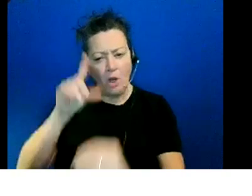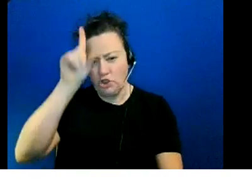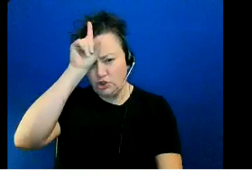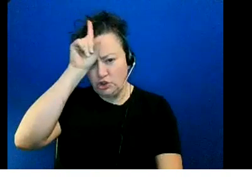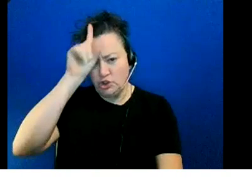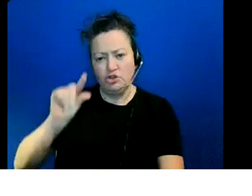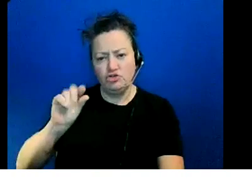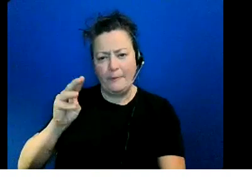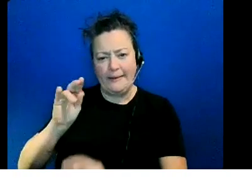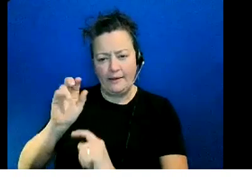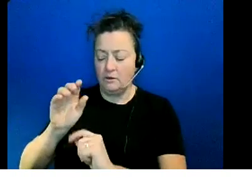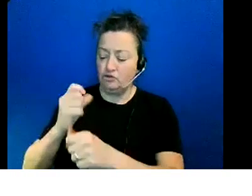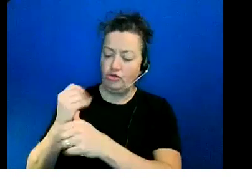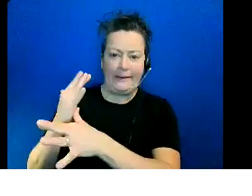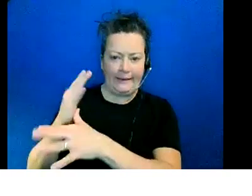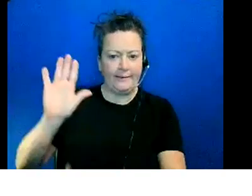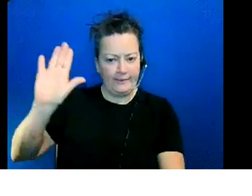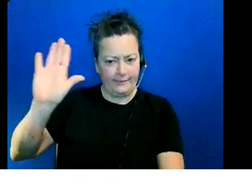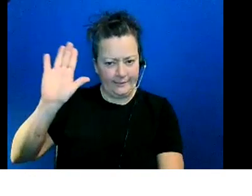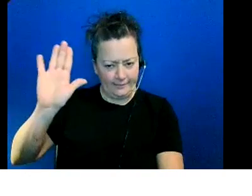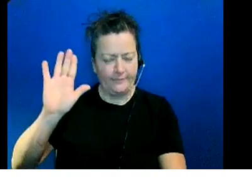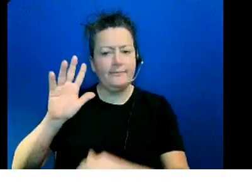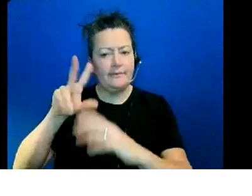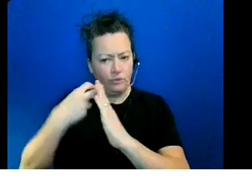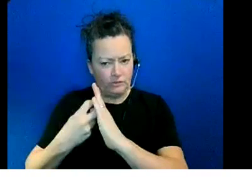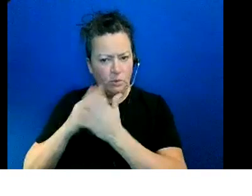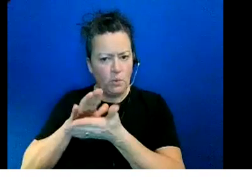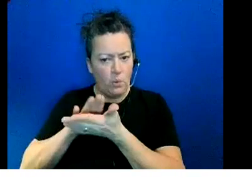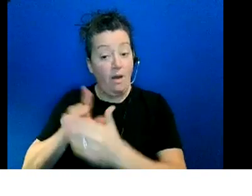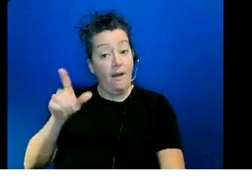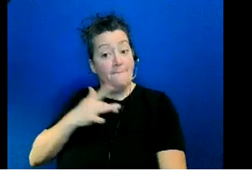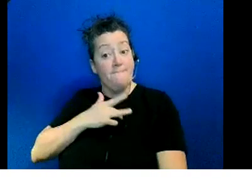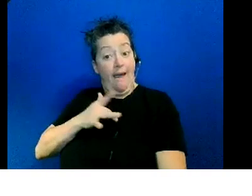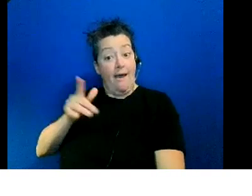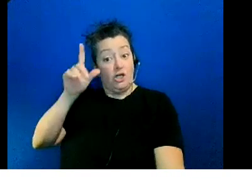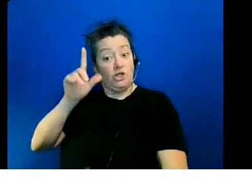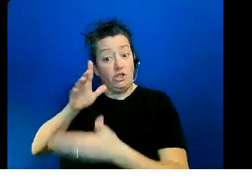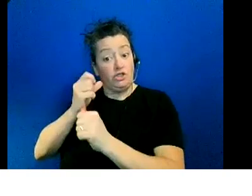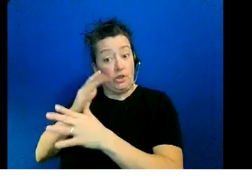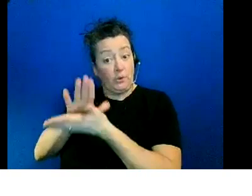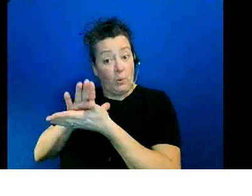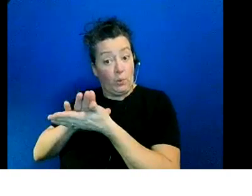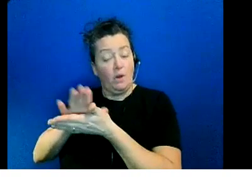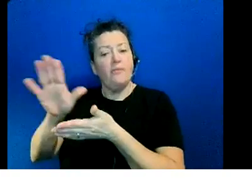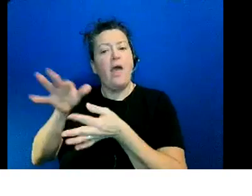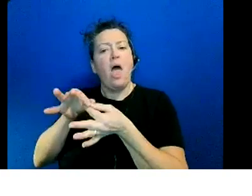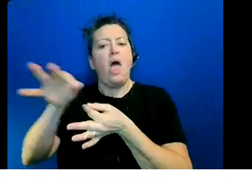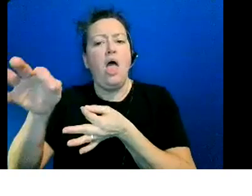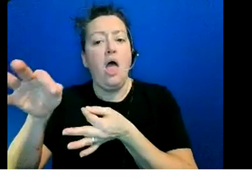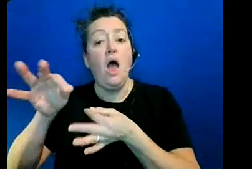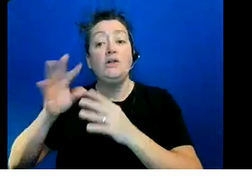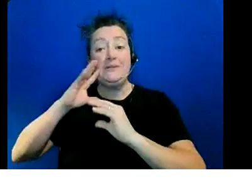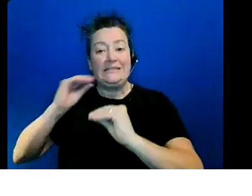um don't they also they wait longer before they start their formal literacy uh teaching